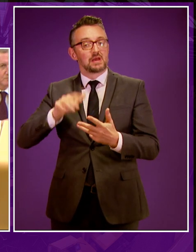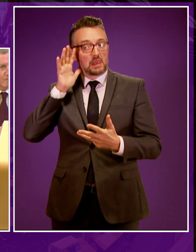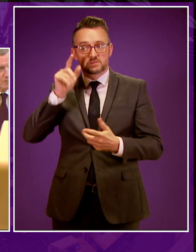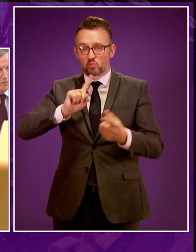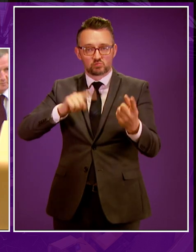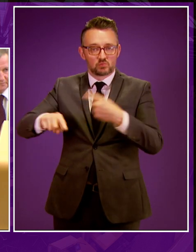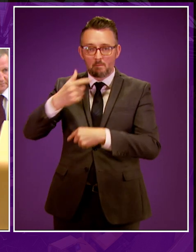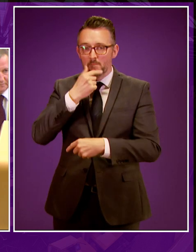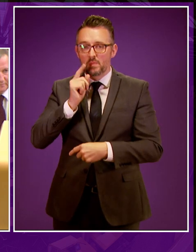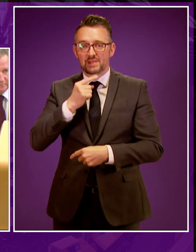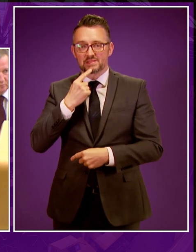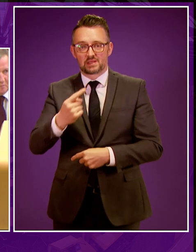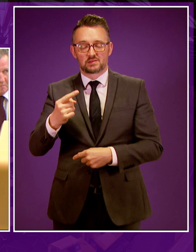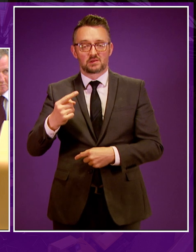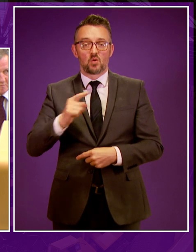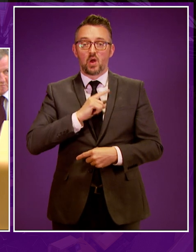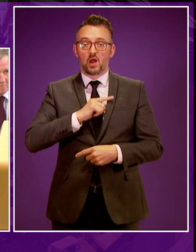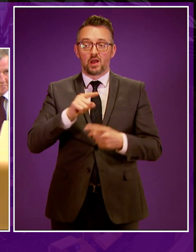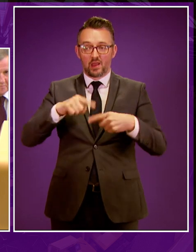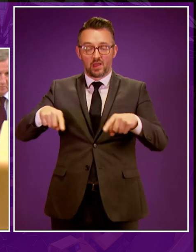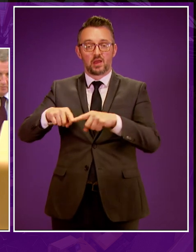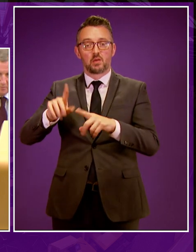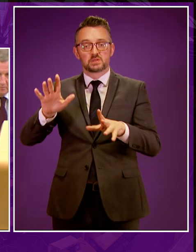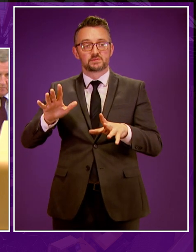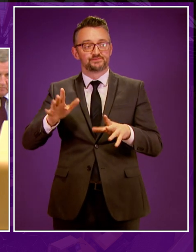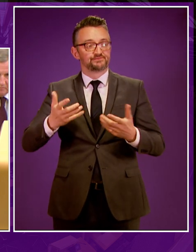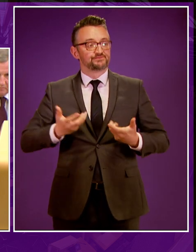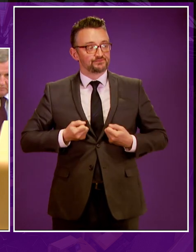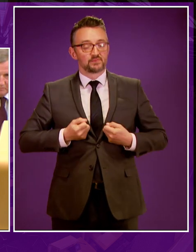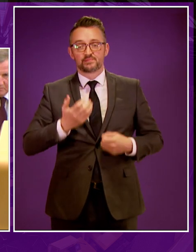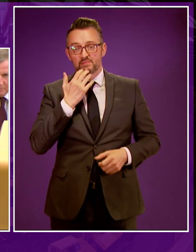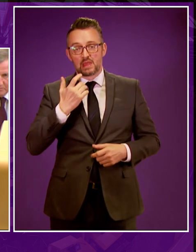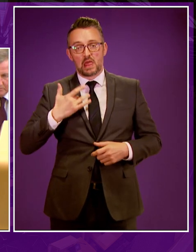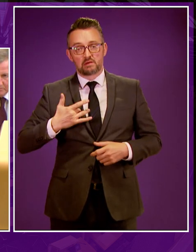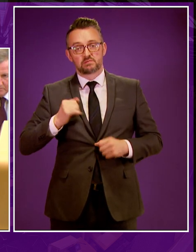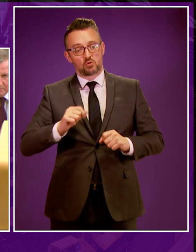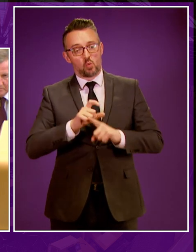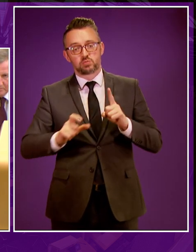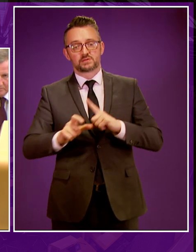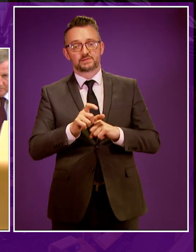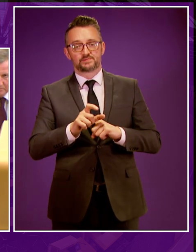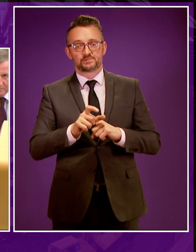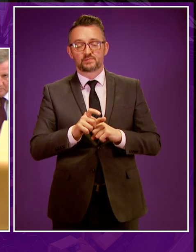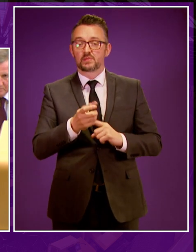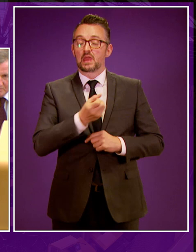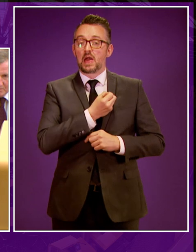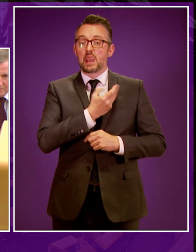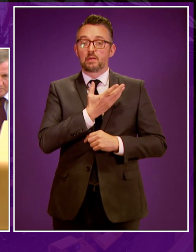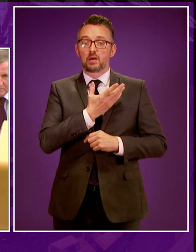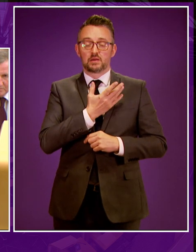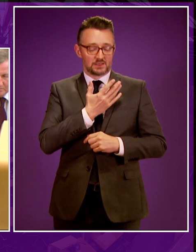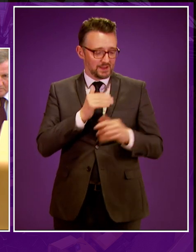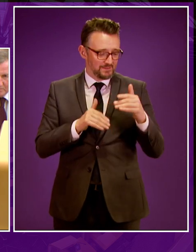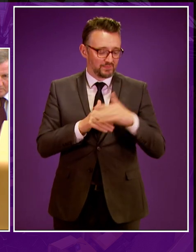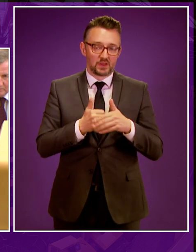also be heard in this debate because they will be the ones who live with this in their communities. Presiding officer, Labour has wholeheartedly